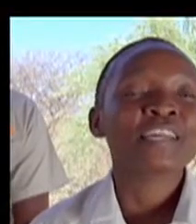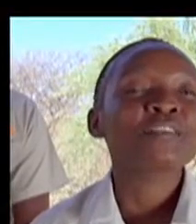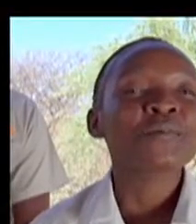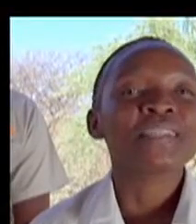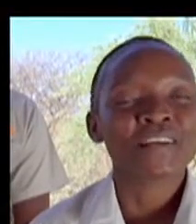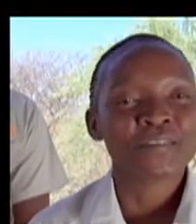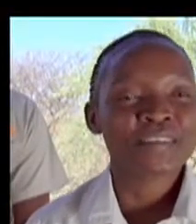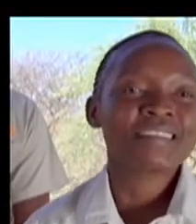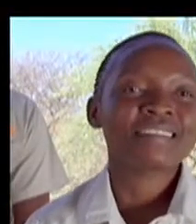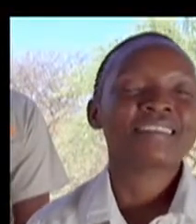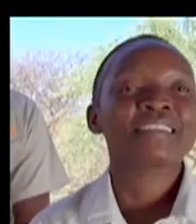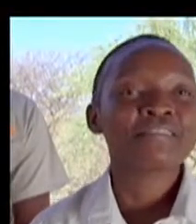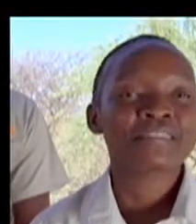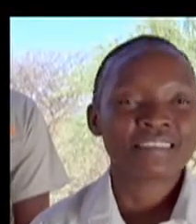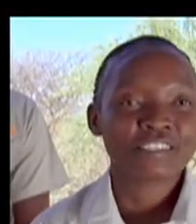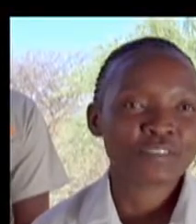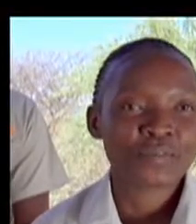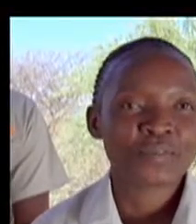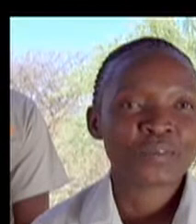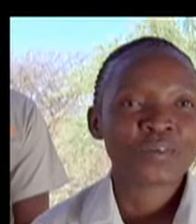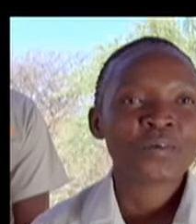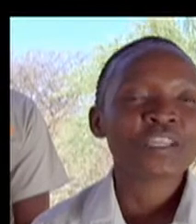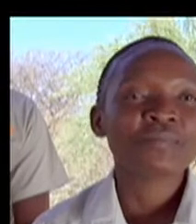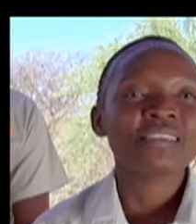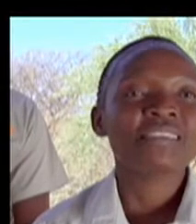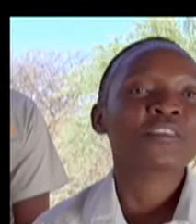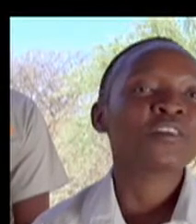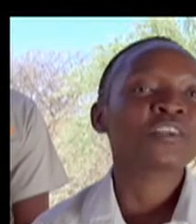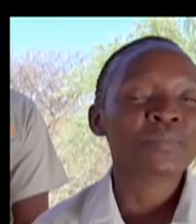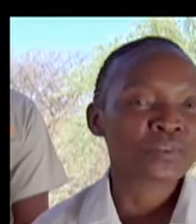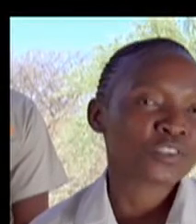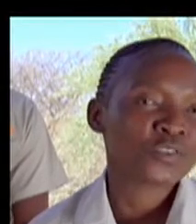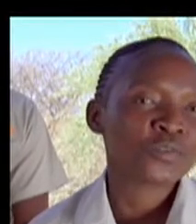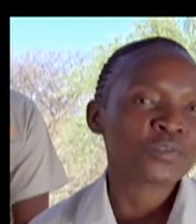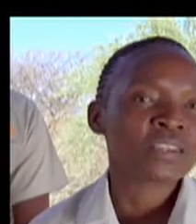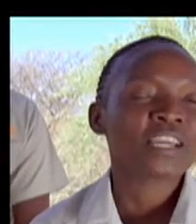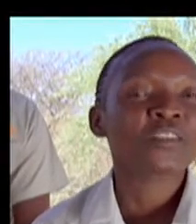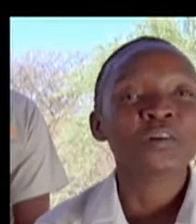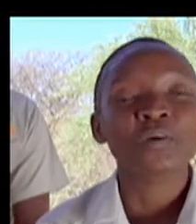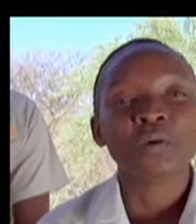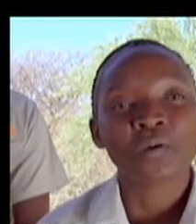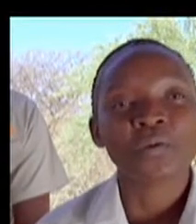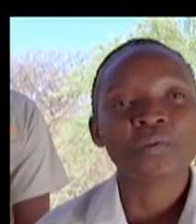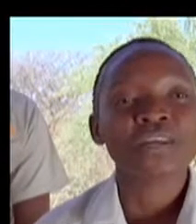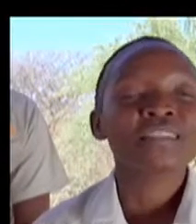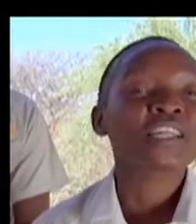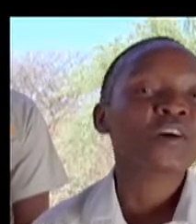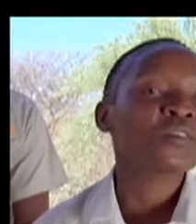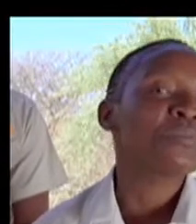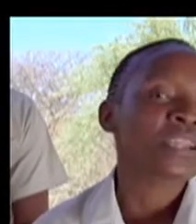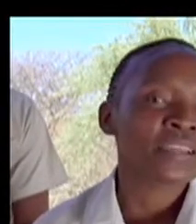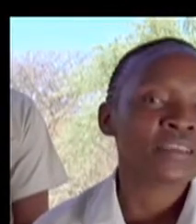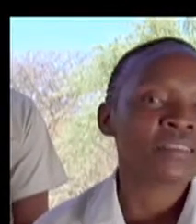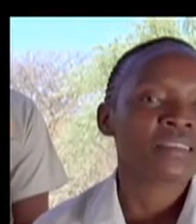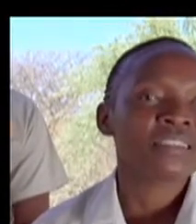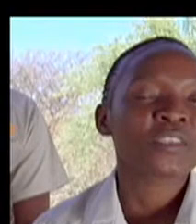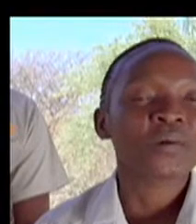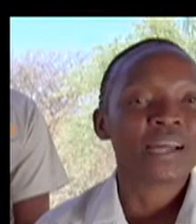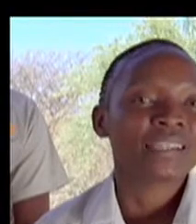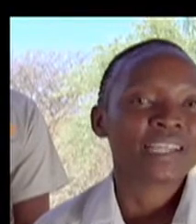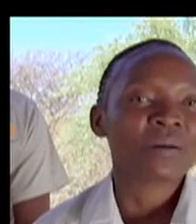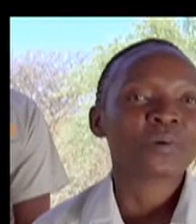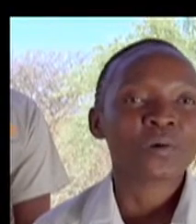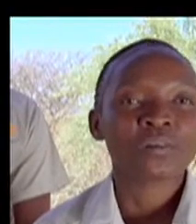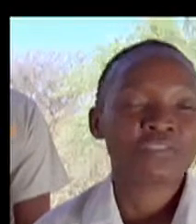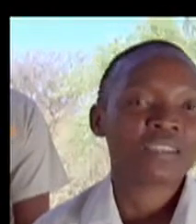and they do none of the things that living things do. Which means they don't reproduce, they don't grow, they don't breathe, they